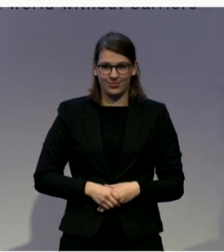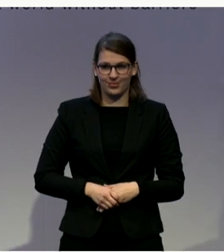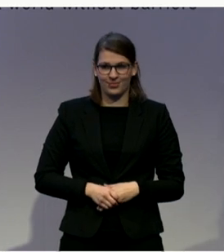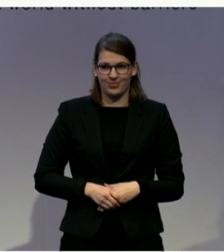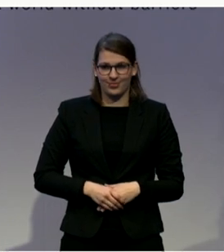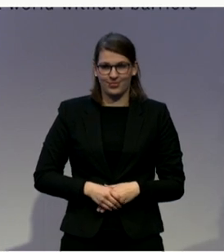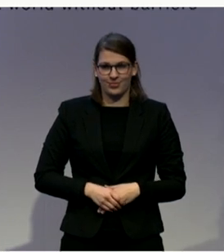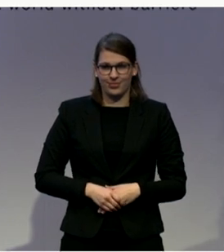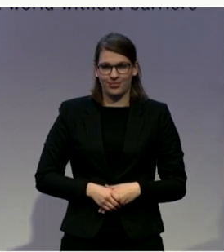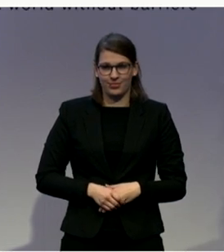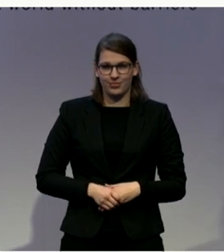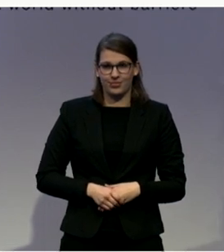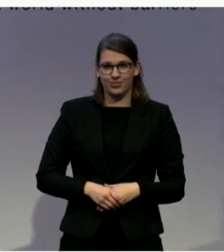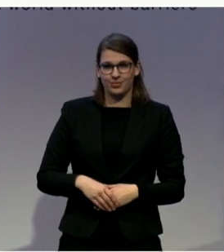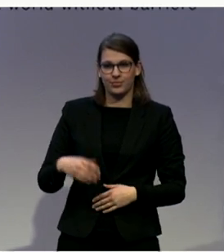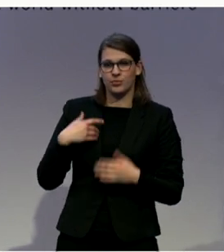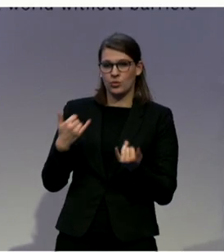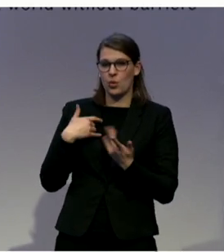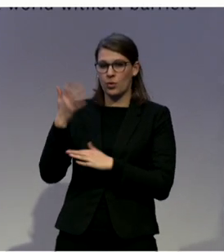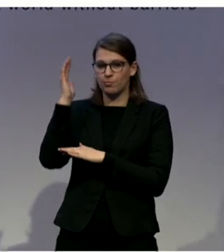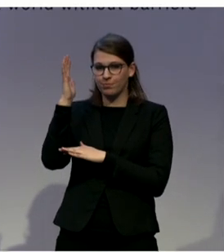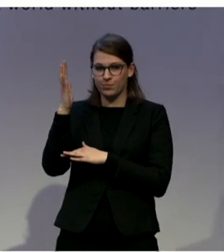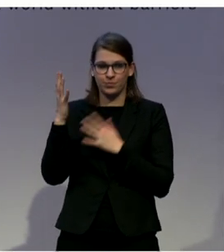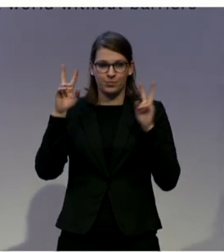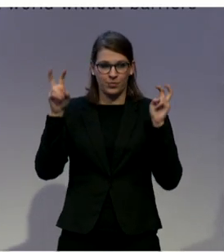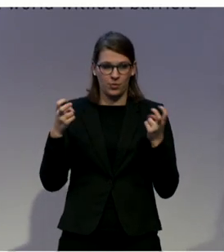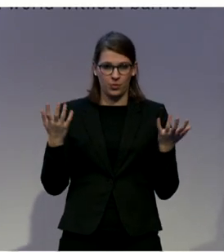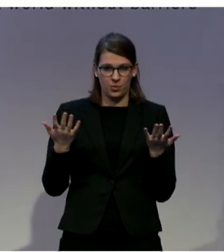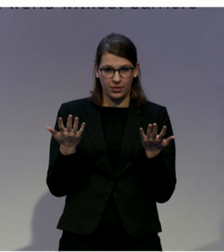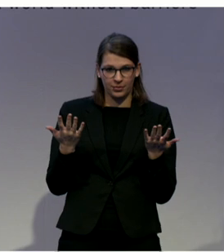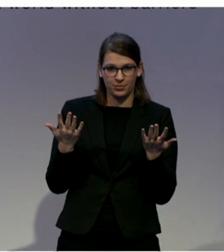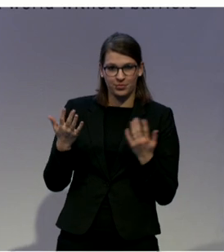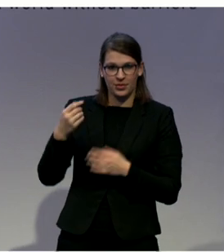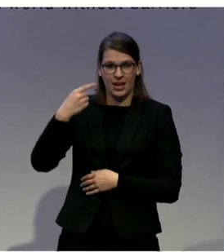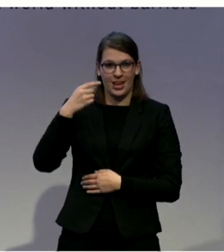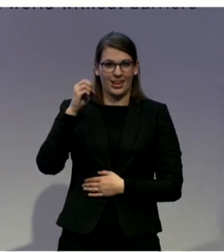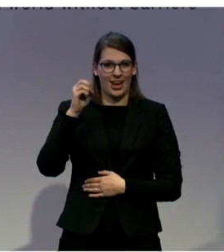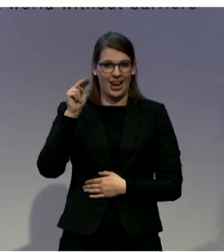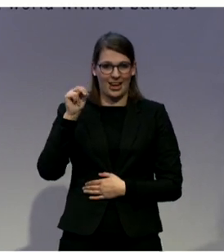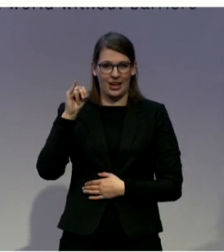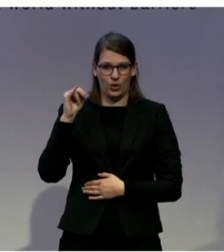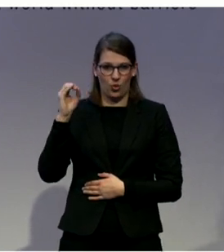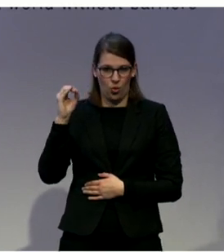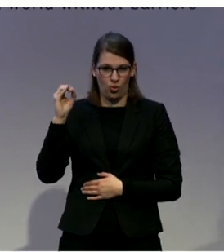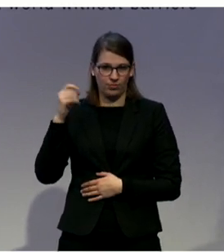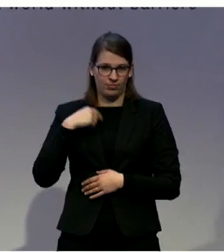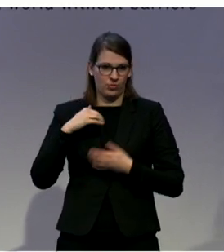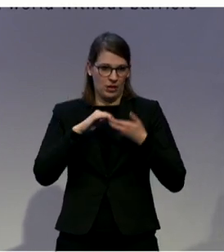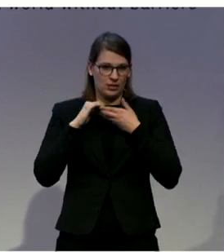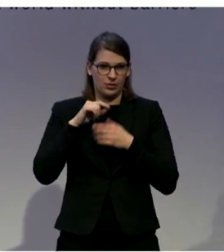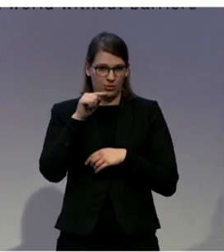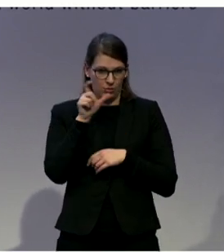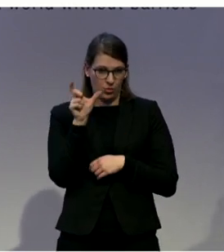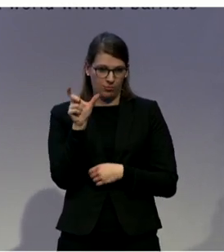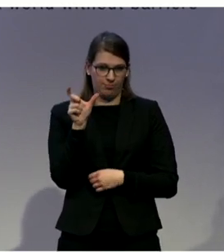talk a bit about the work of Genio. It's an organization which works in close collaboration with the Irish Health and